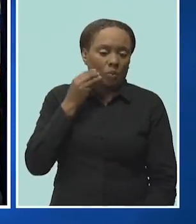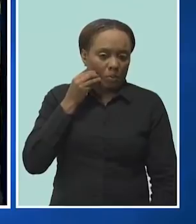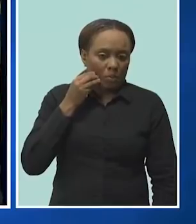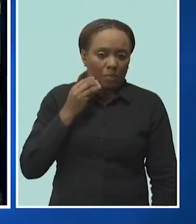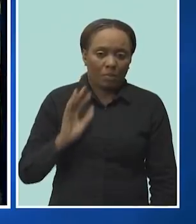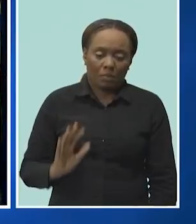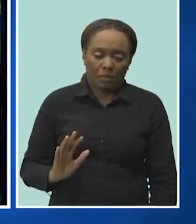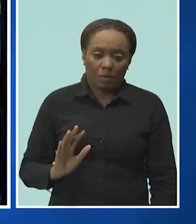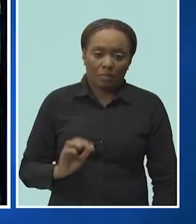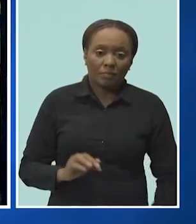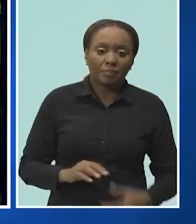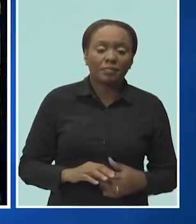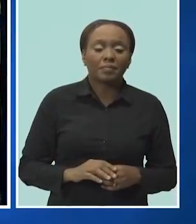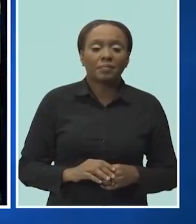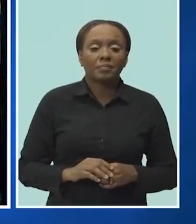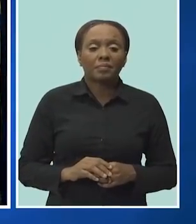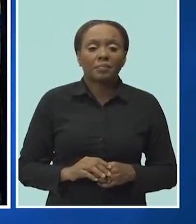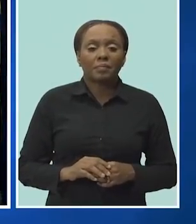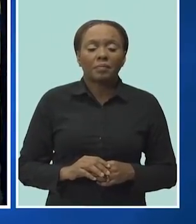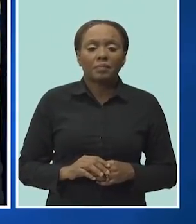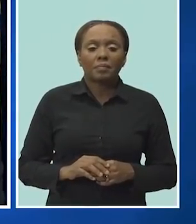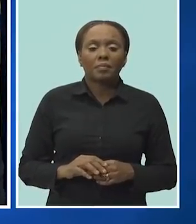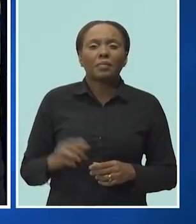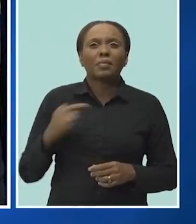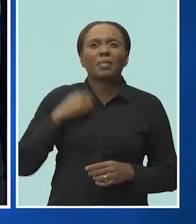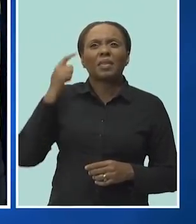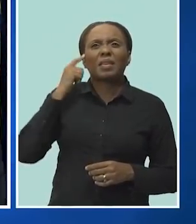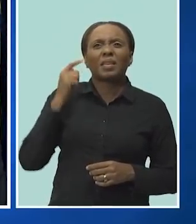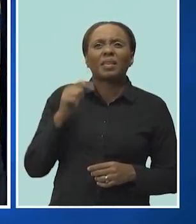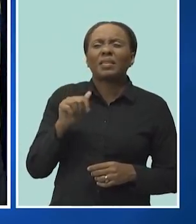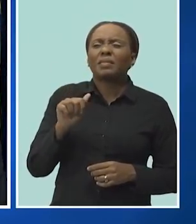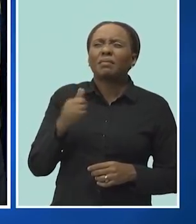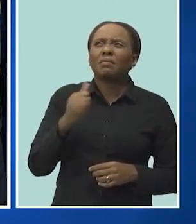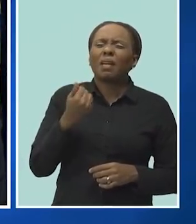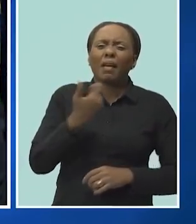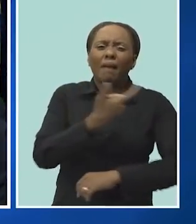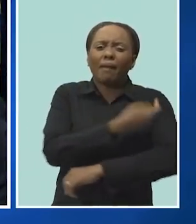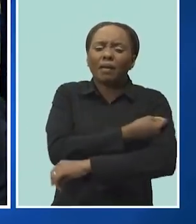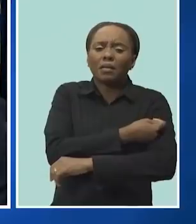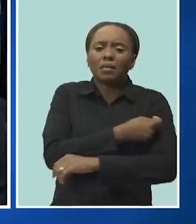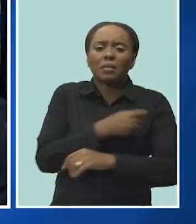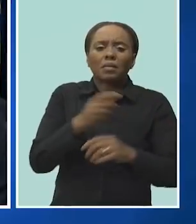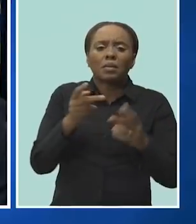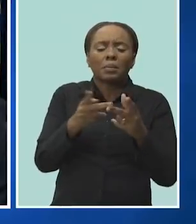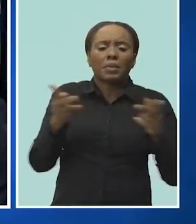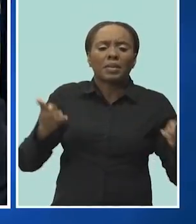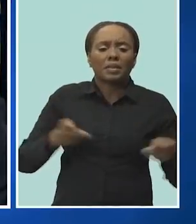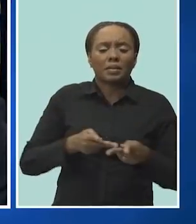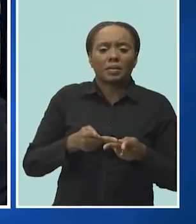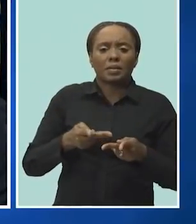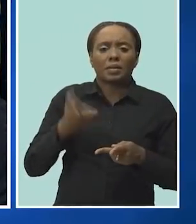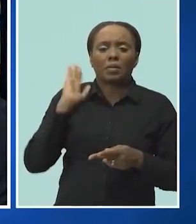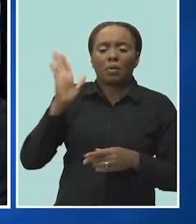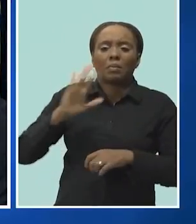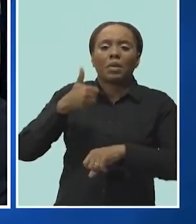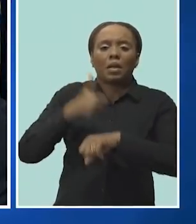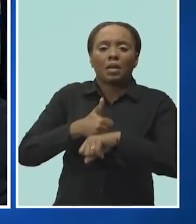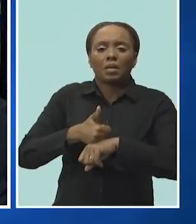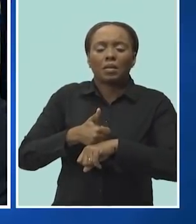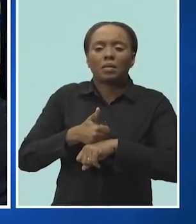So we have, I believe the number is 10 vaccination centers that have been stood up for the next two days.